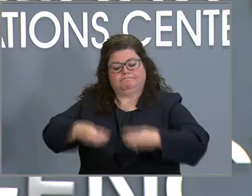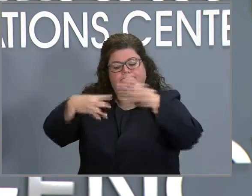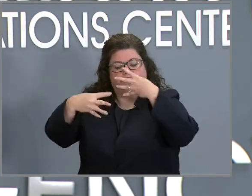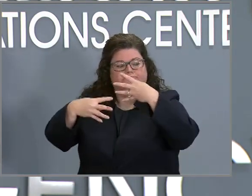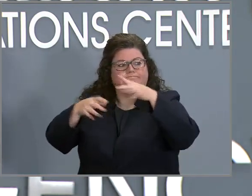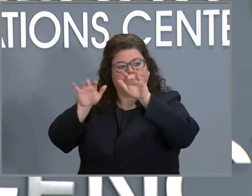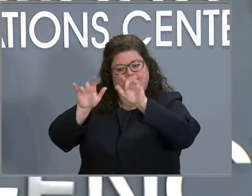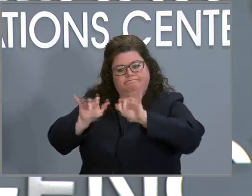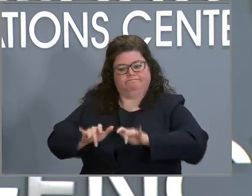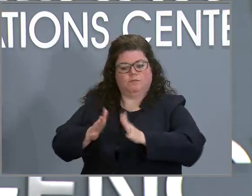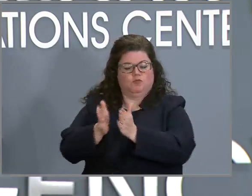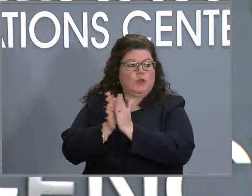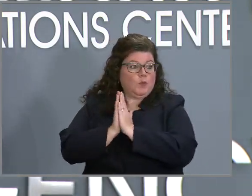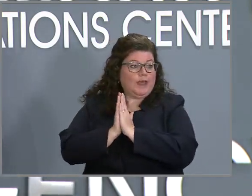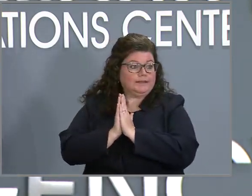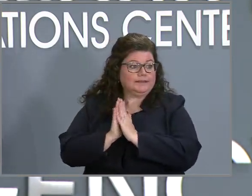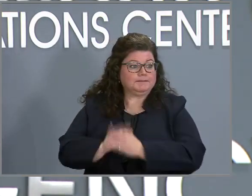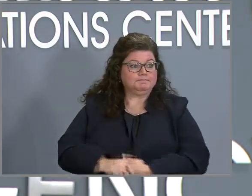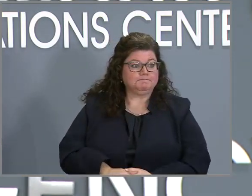Thank you. Thank you.